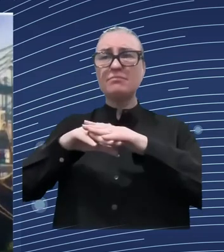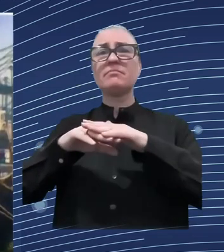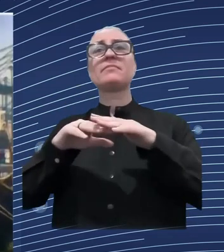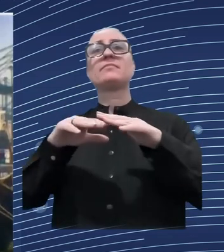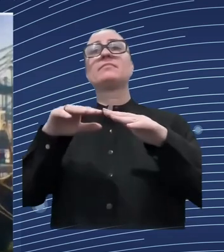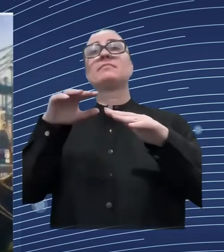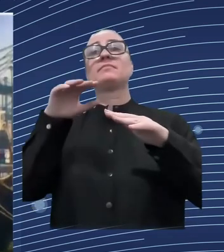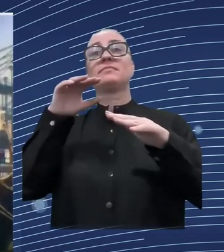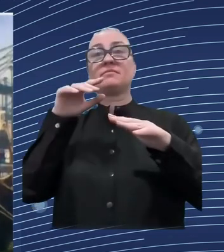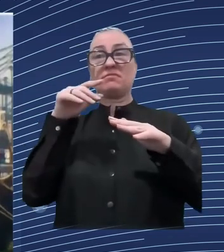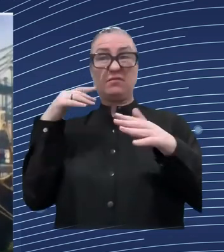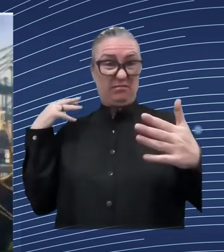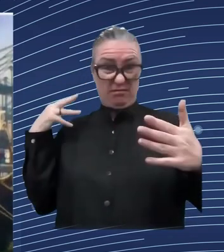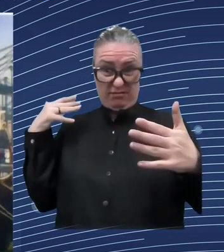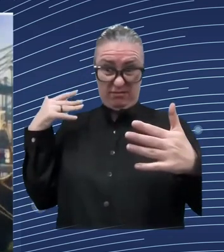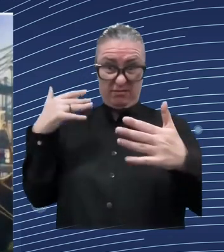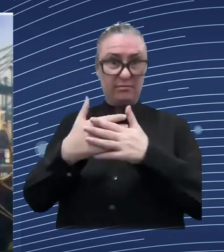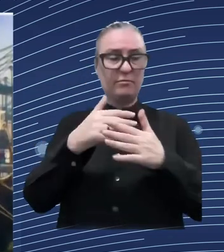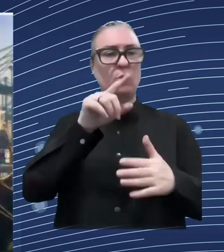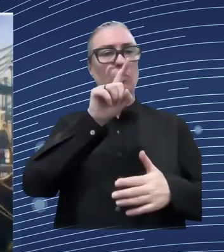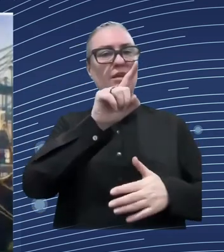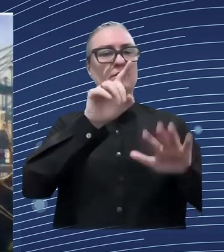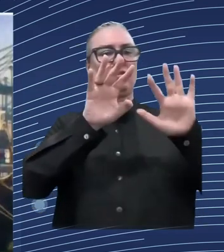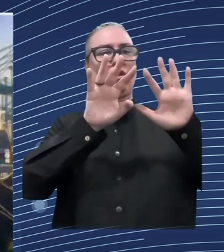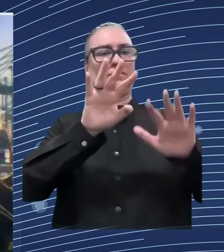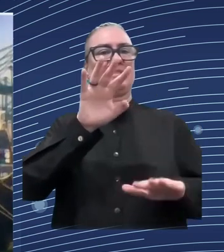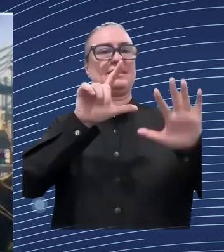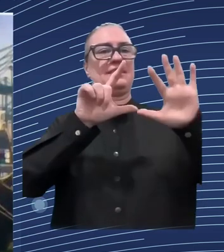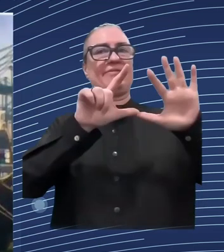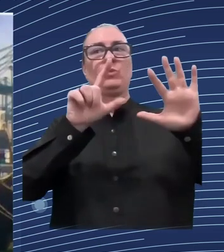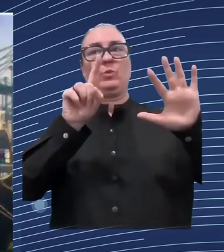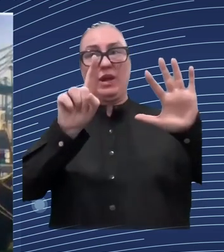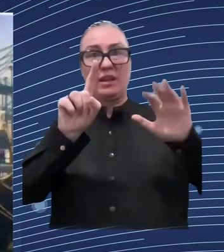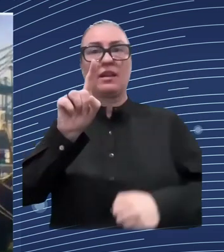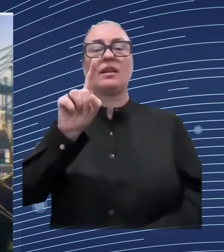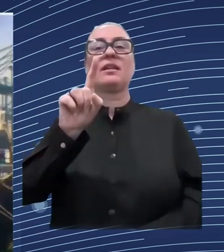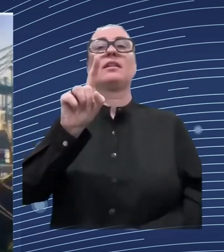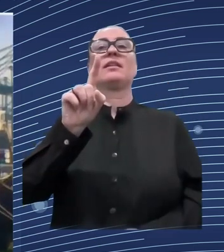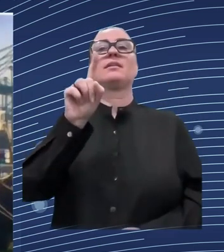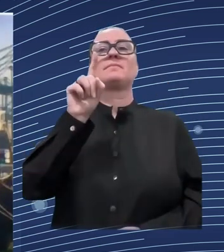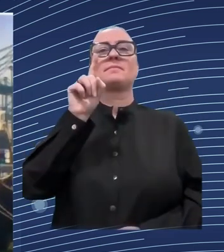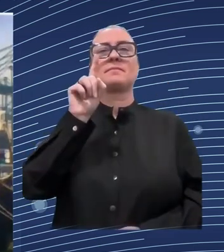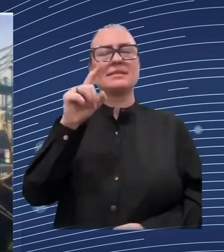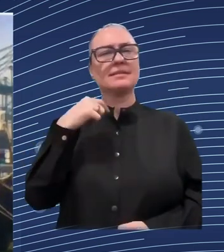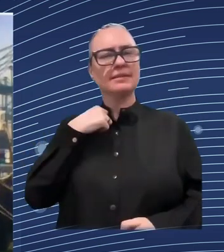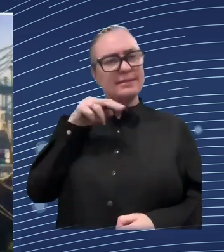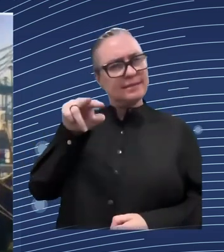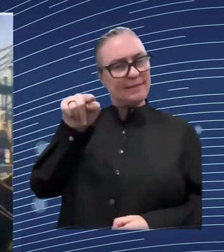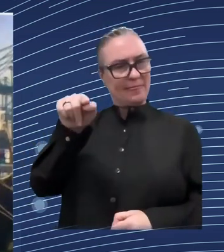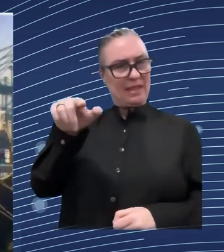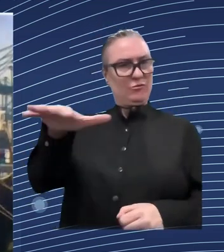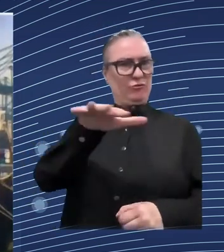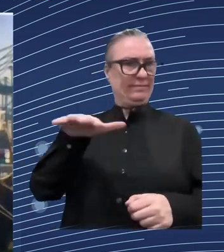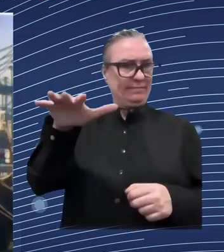framework for in the field of labor relations and occupational health and safety uh to bring in line